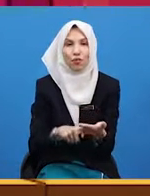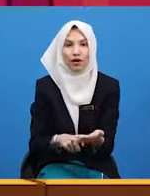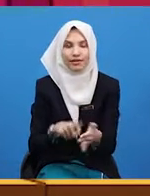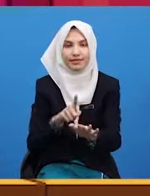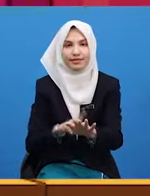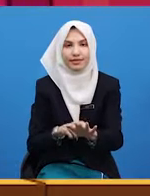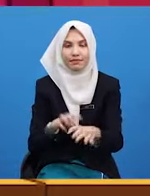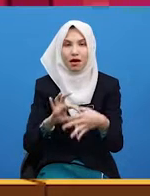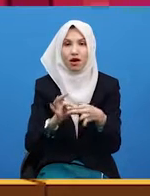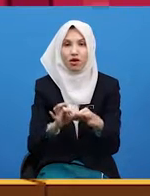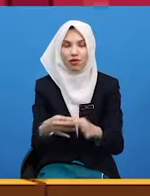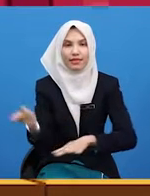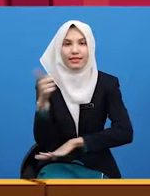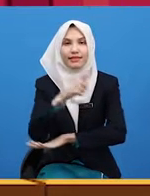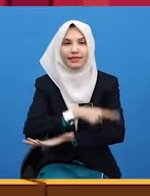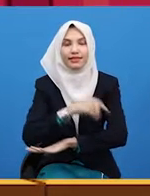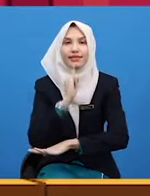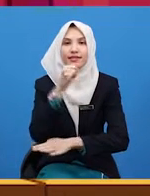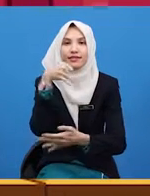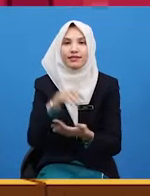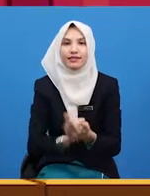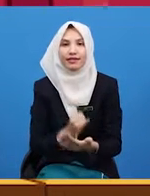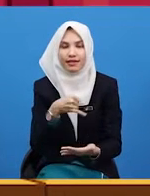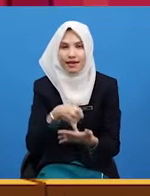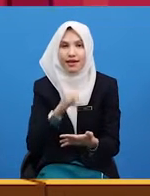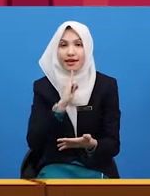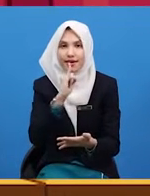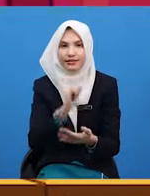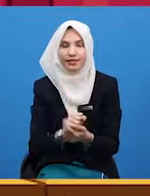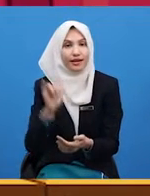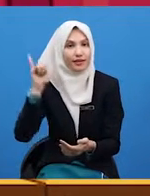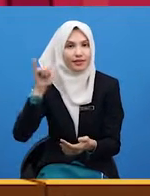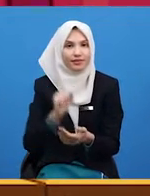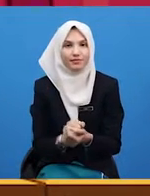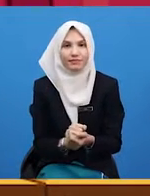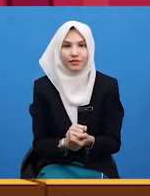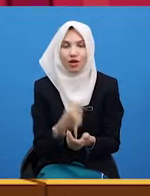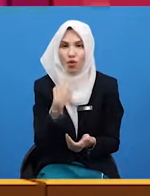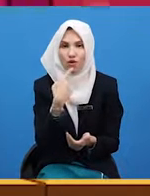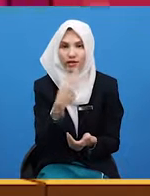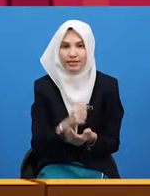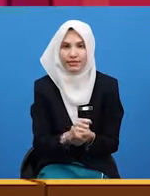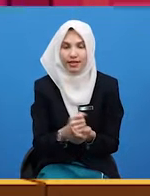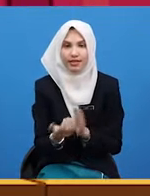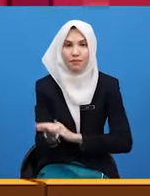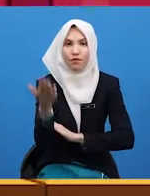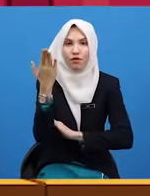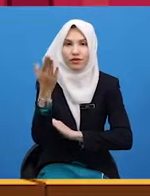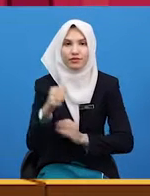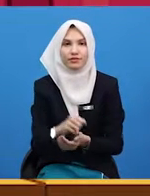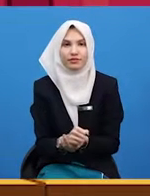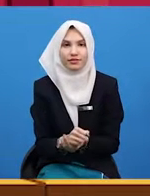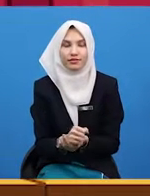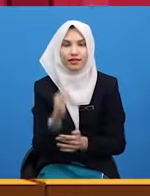time of the day it is. Yes, that's true. We say in the morning,